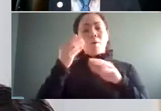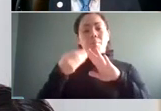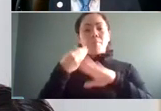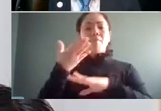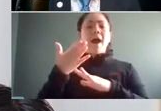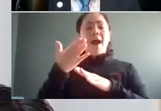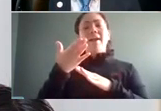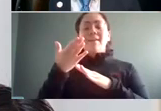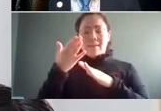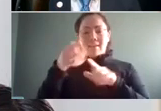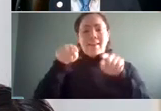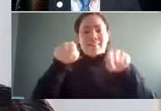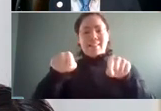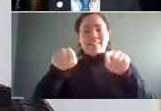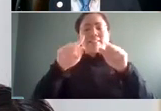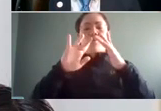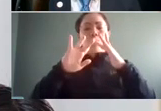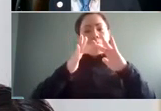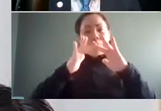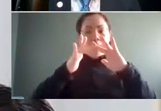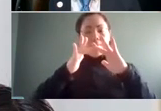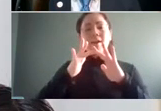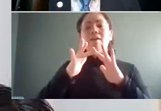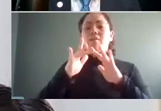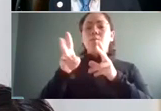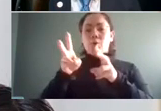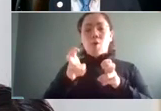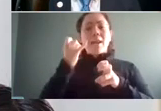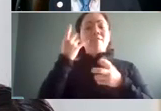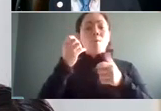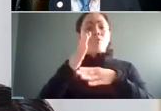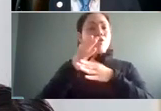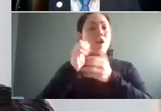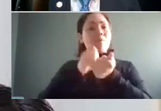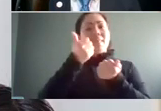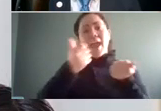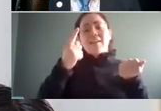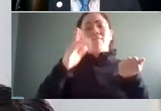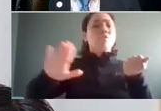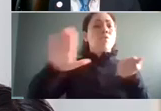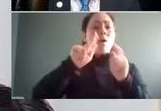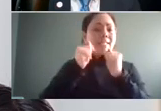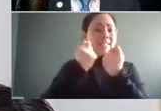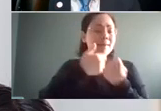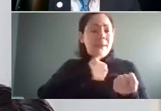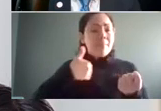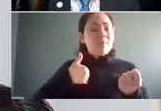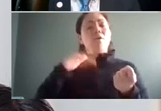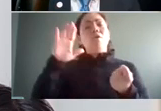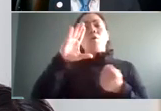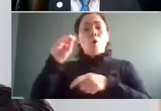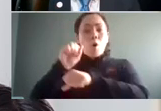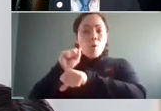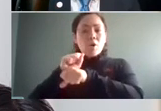recording of this webinar so that if you would like to share that with any of your team members or any of your colleagues that